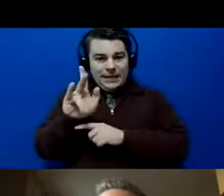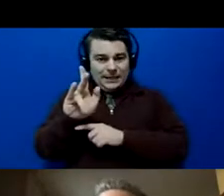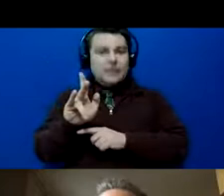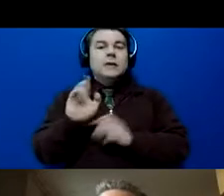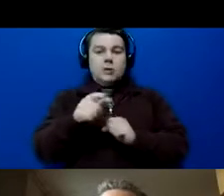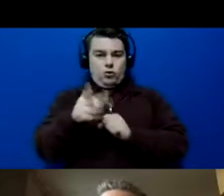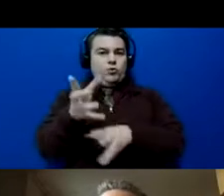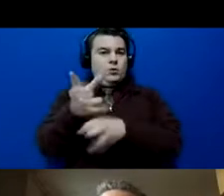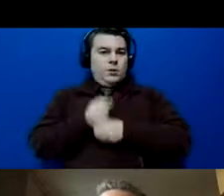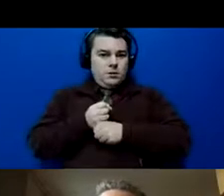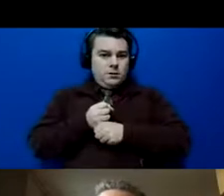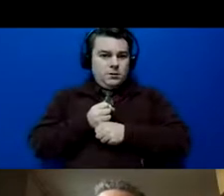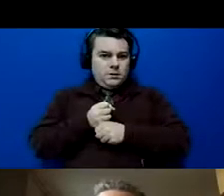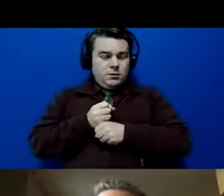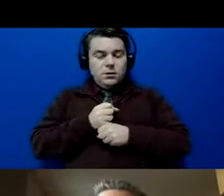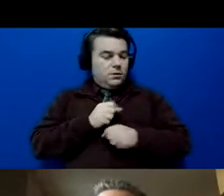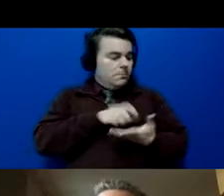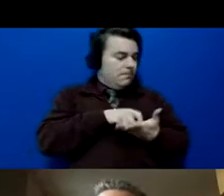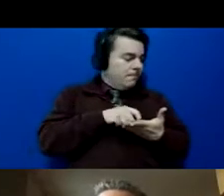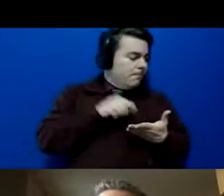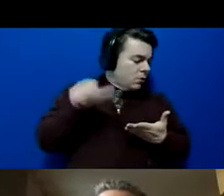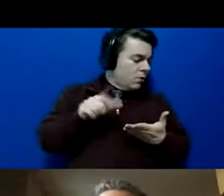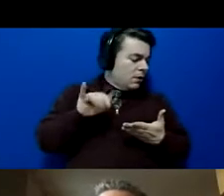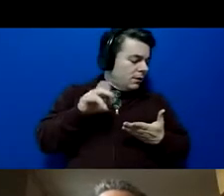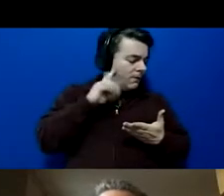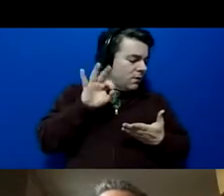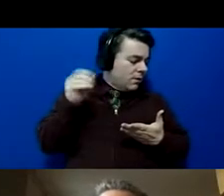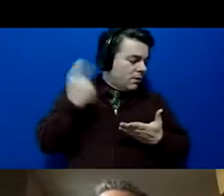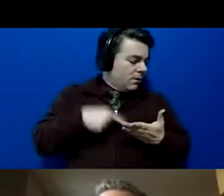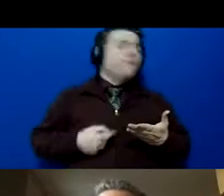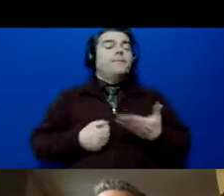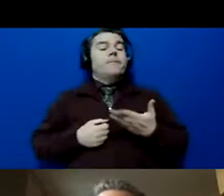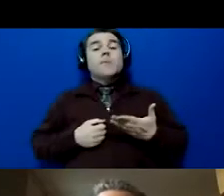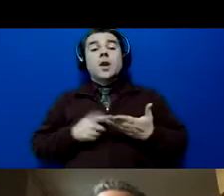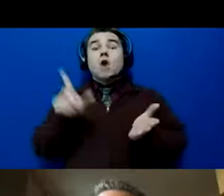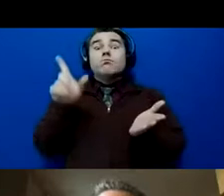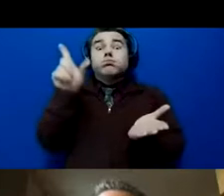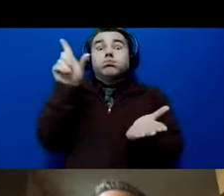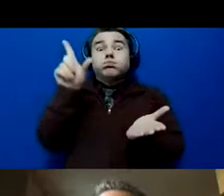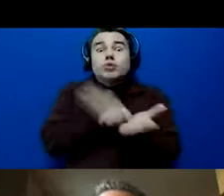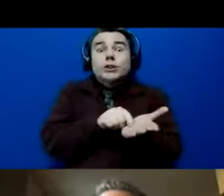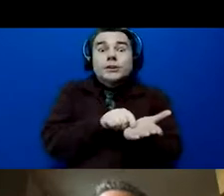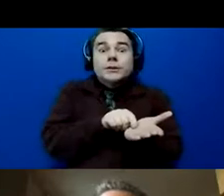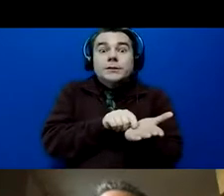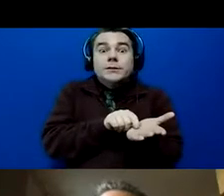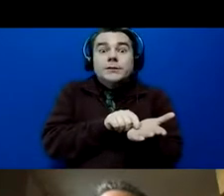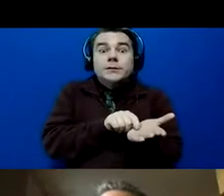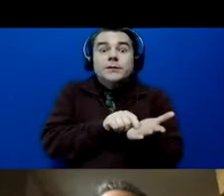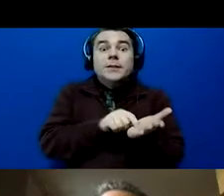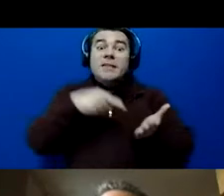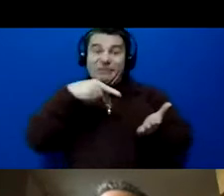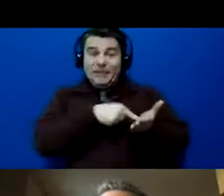this post link of 90-day. Print this out. This is what we're doing